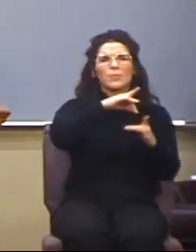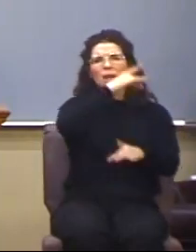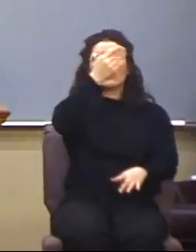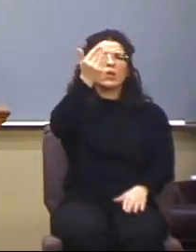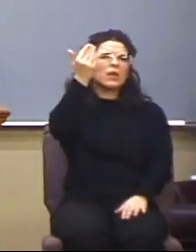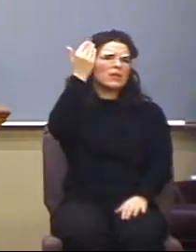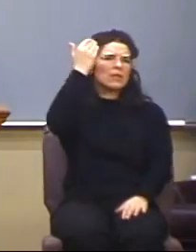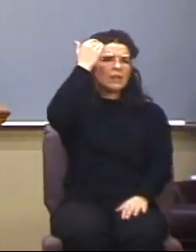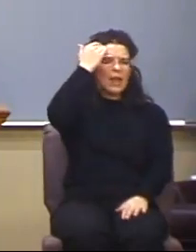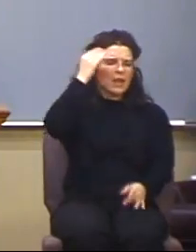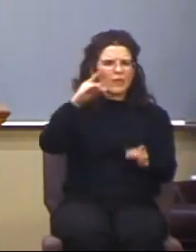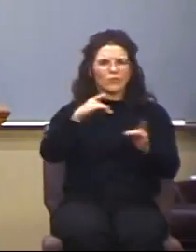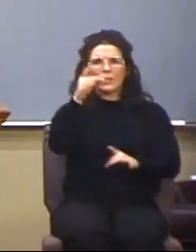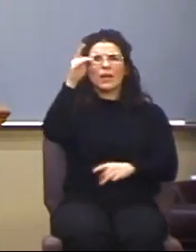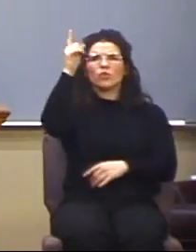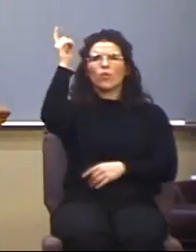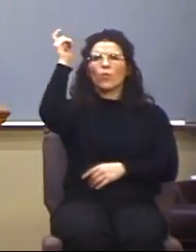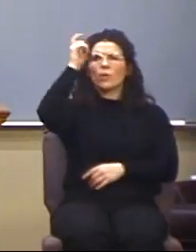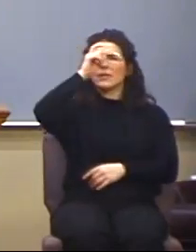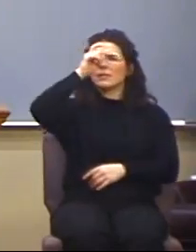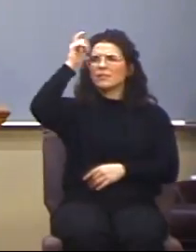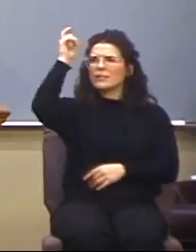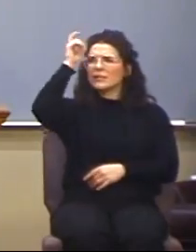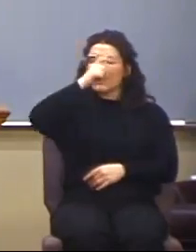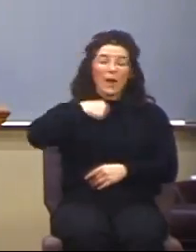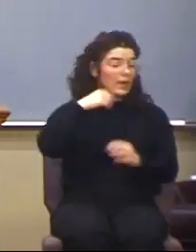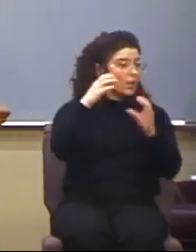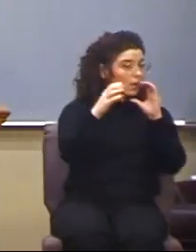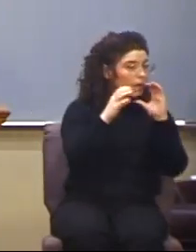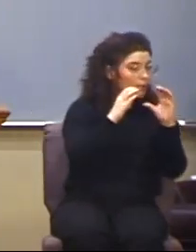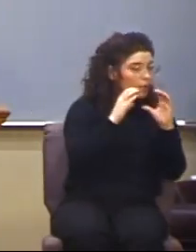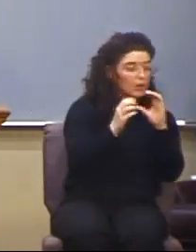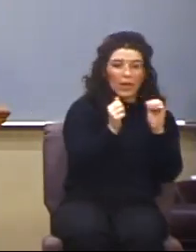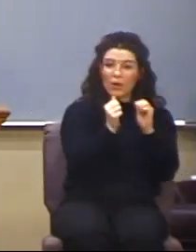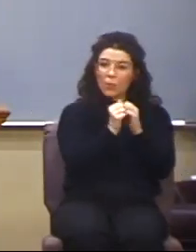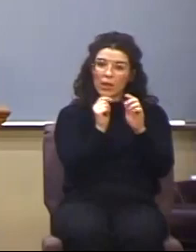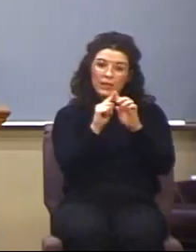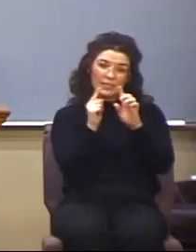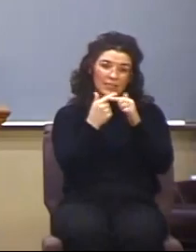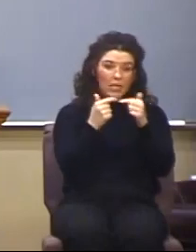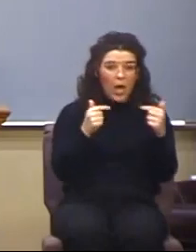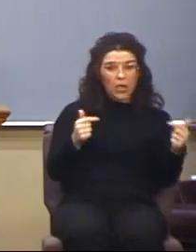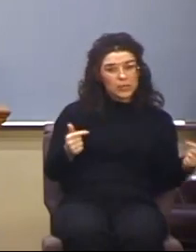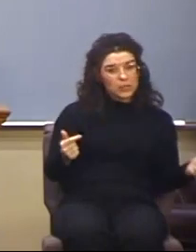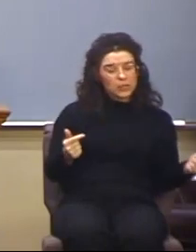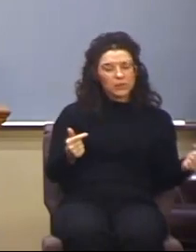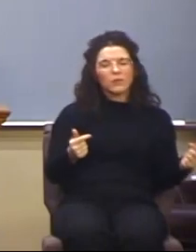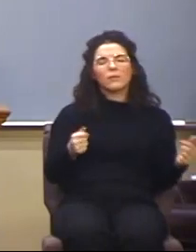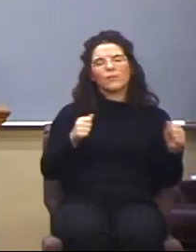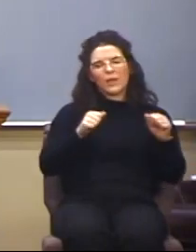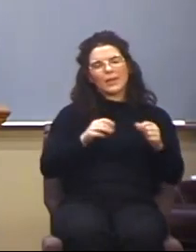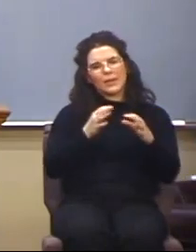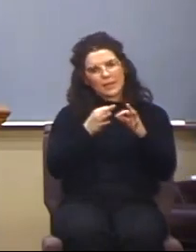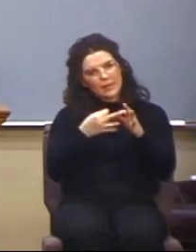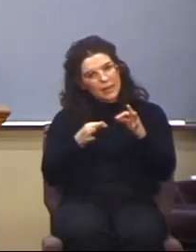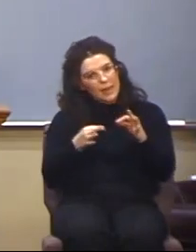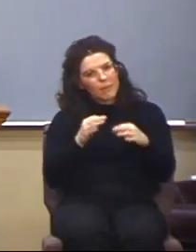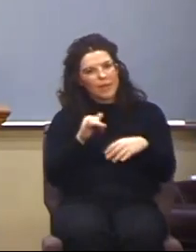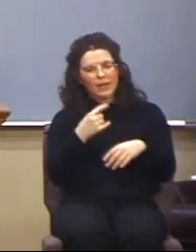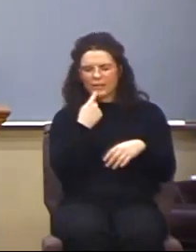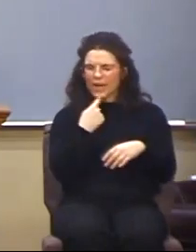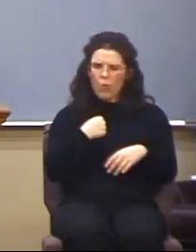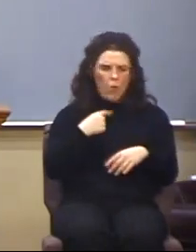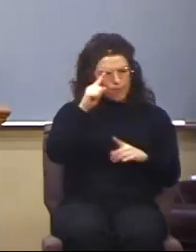I have supernatural wisdom. I can communicate with tongues. They can claim it. They can be